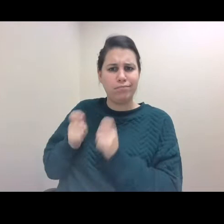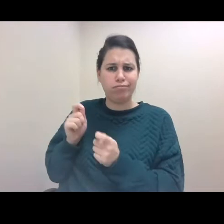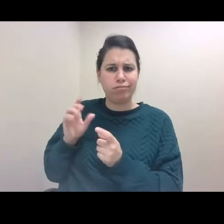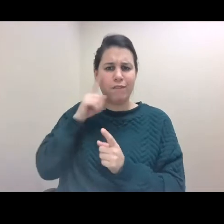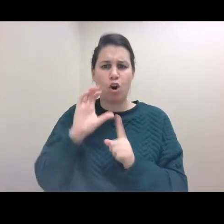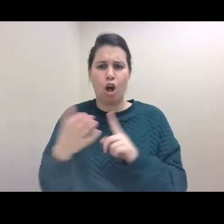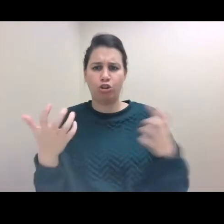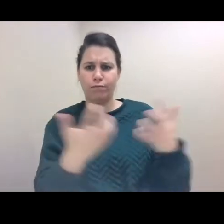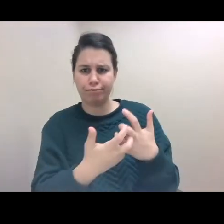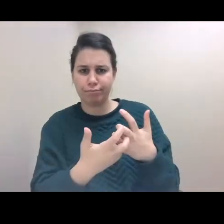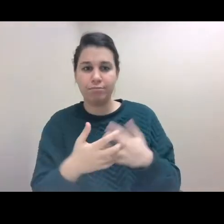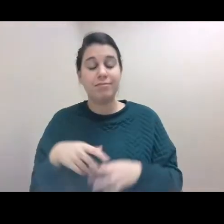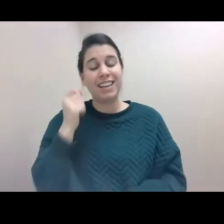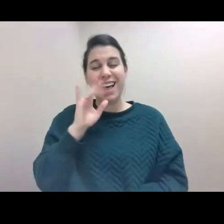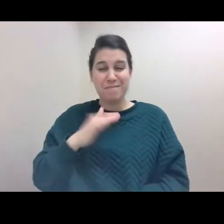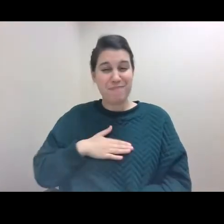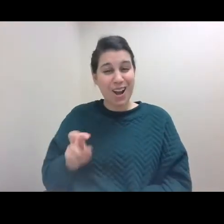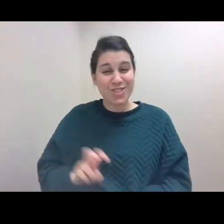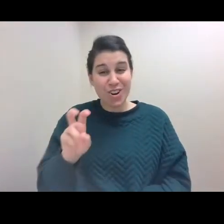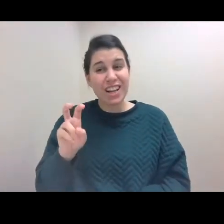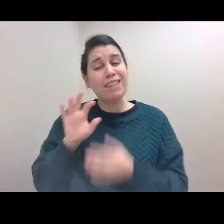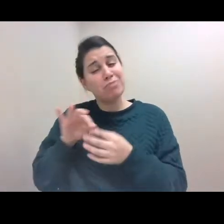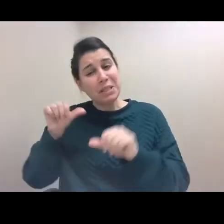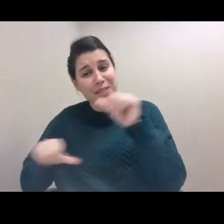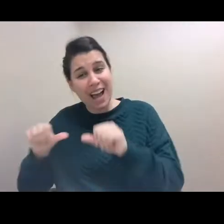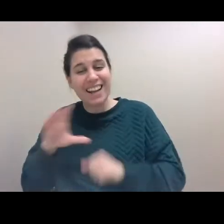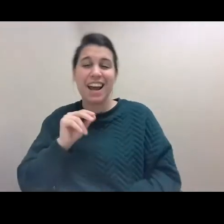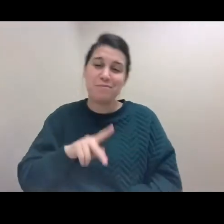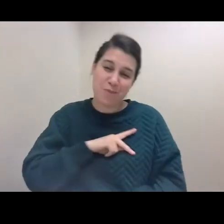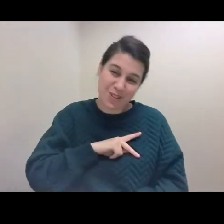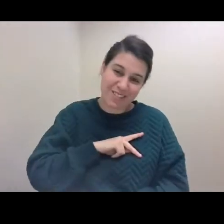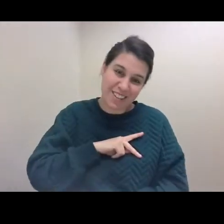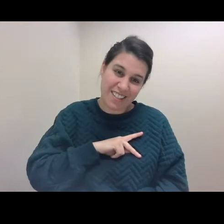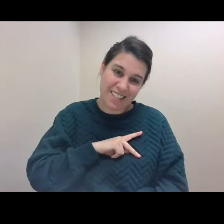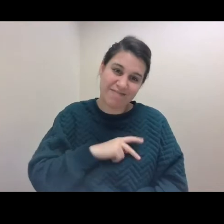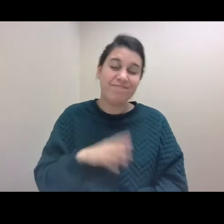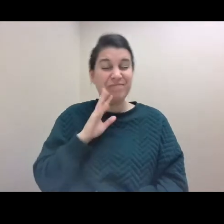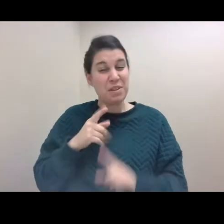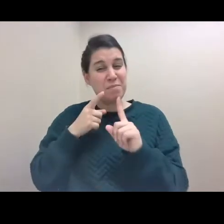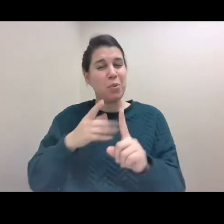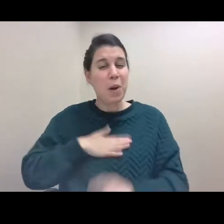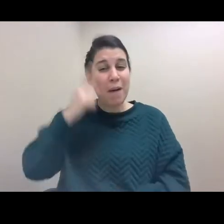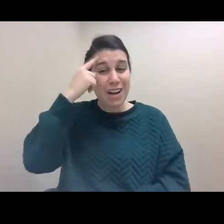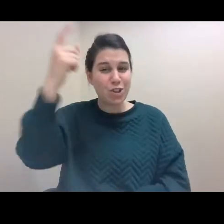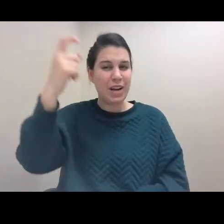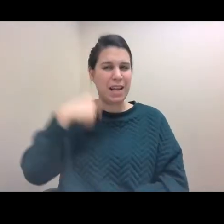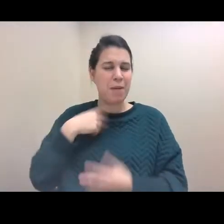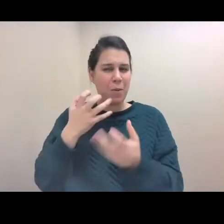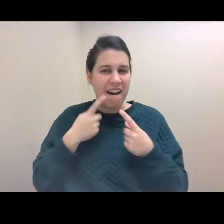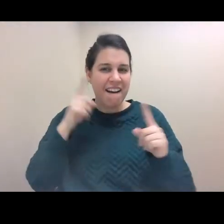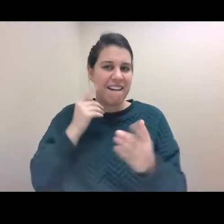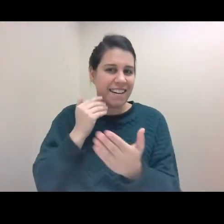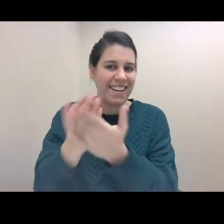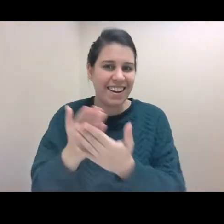not only a scientific journey, but also a personal journey, a journey to pursue a dream. And that's what I'm deeply